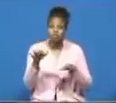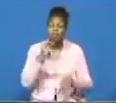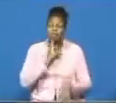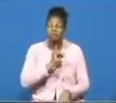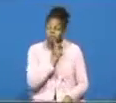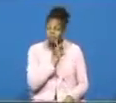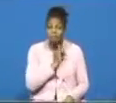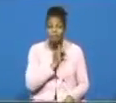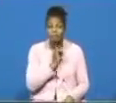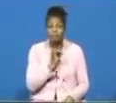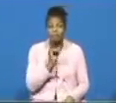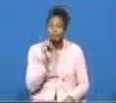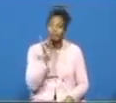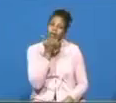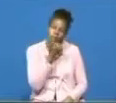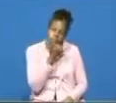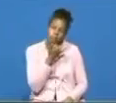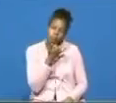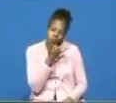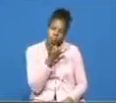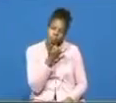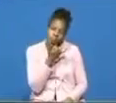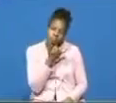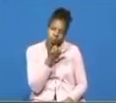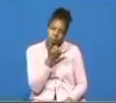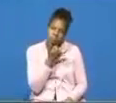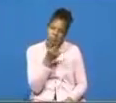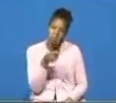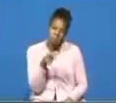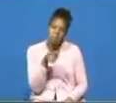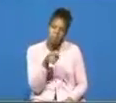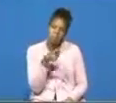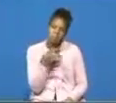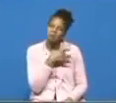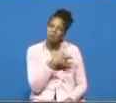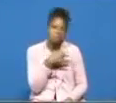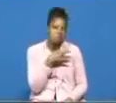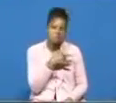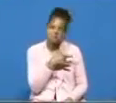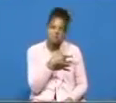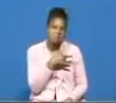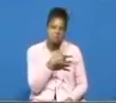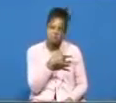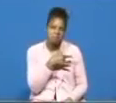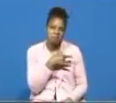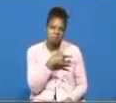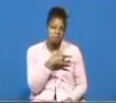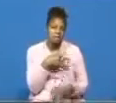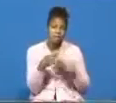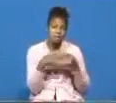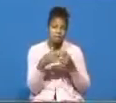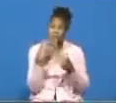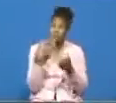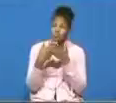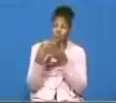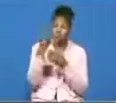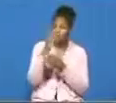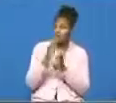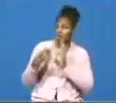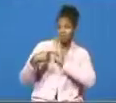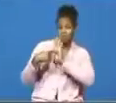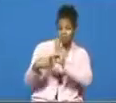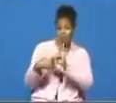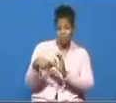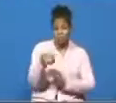israel had messed up yes they were ungrateful irrespective of how good god was to them